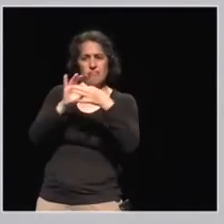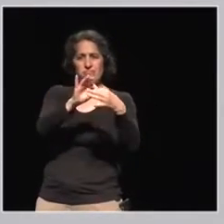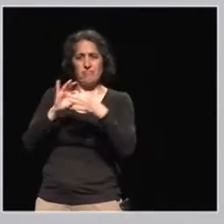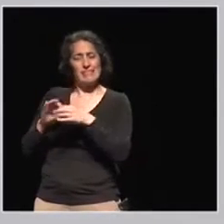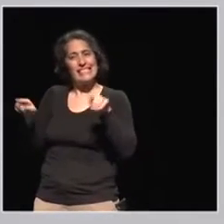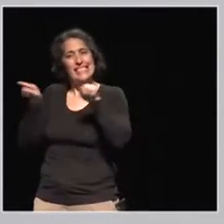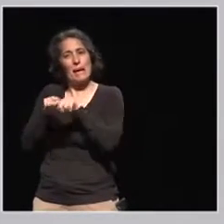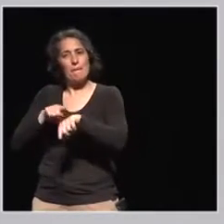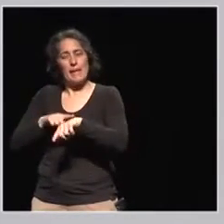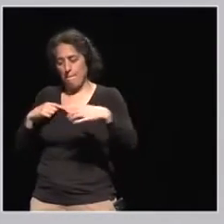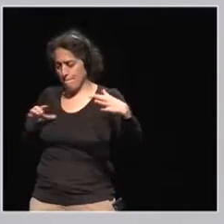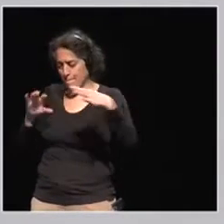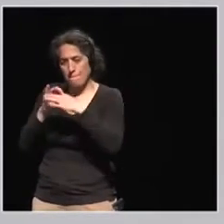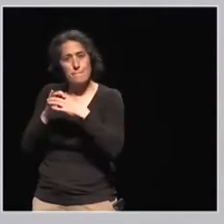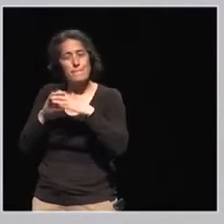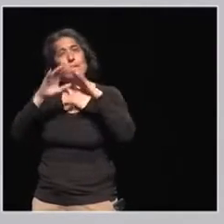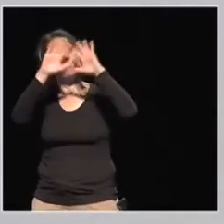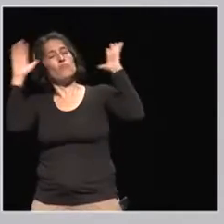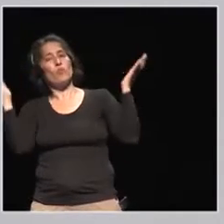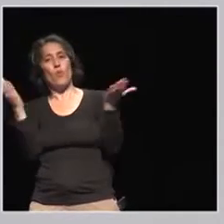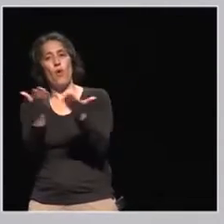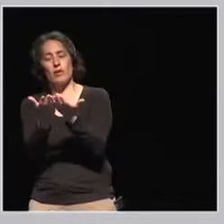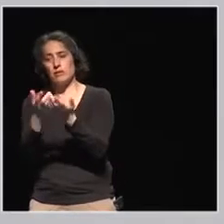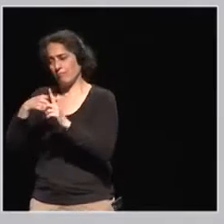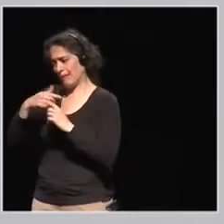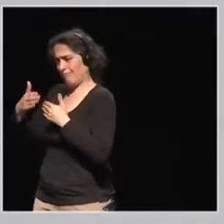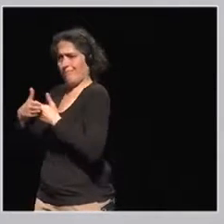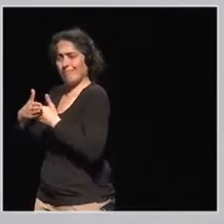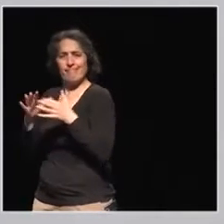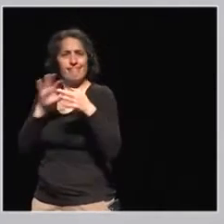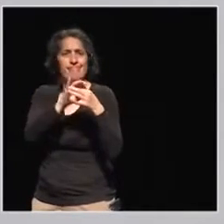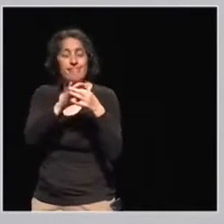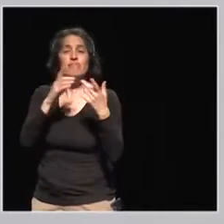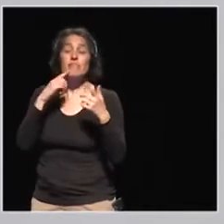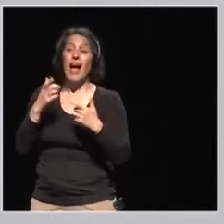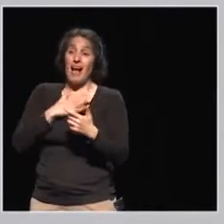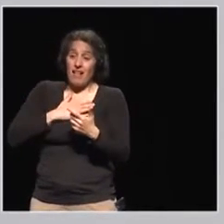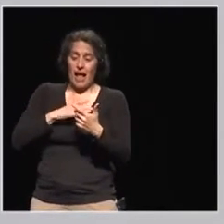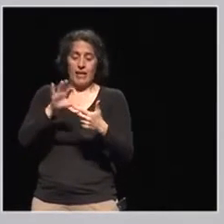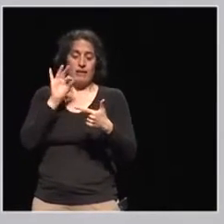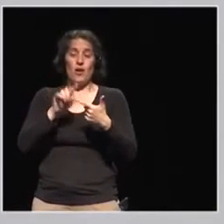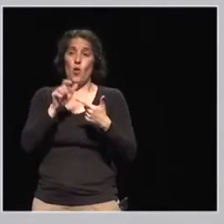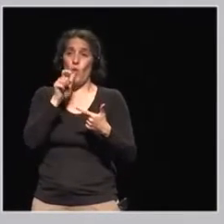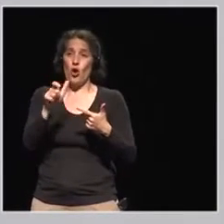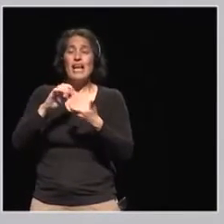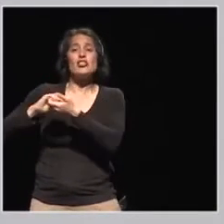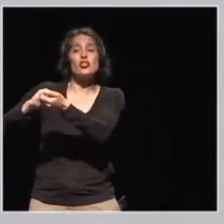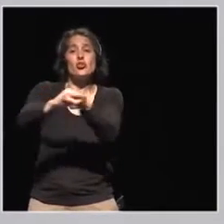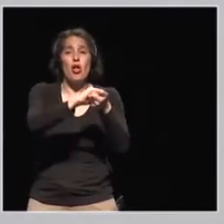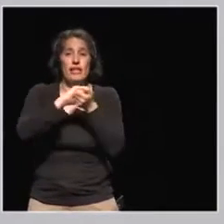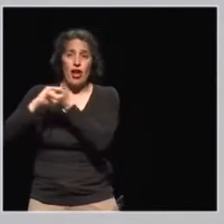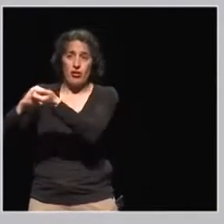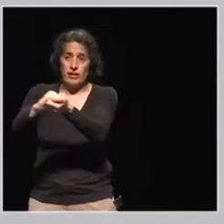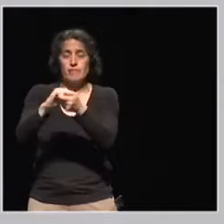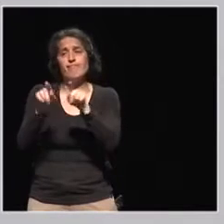solidarity, and hopefully it is a story of solidarity, the story of